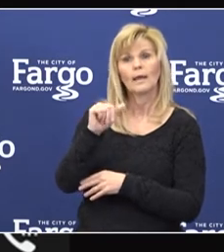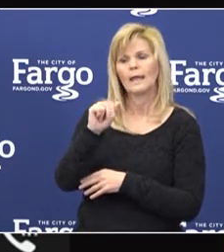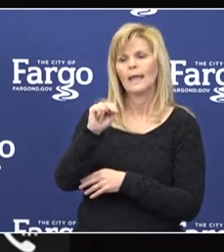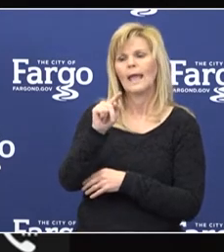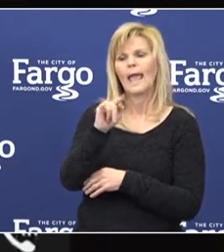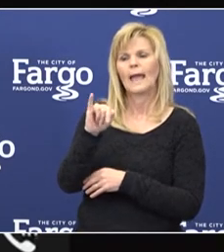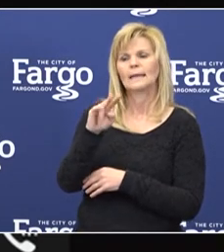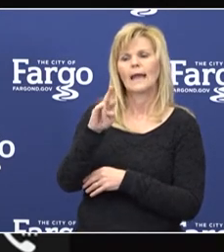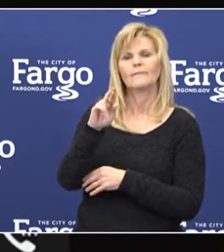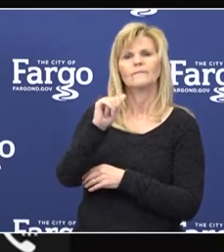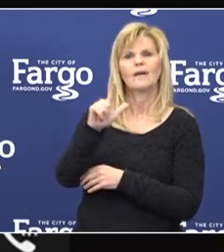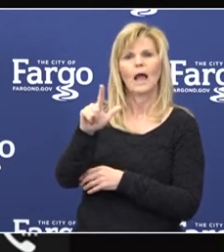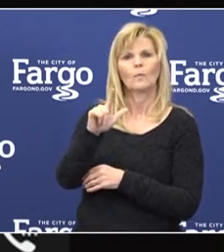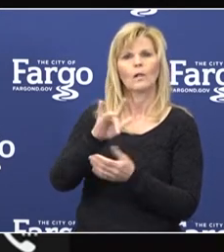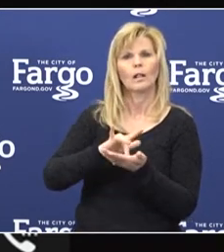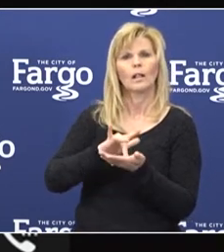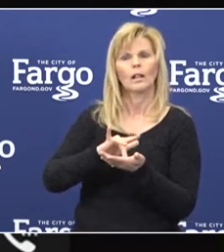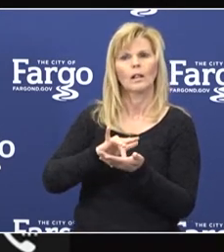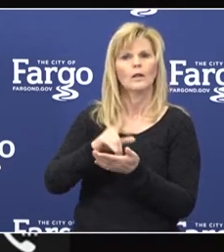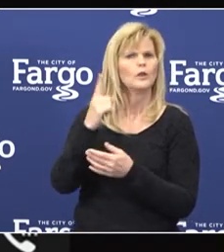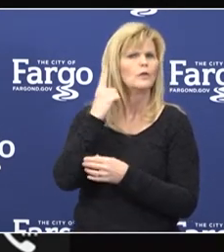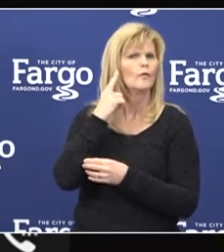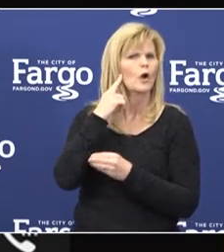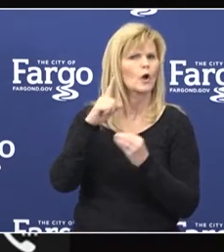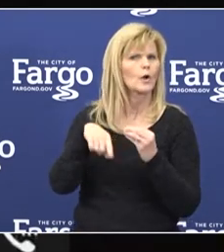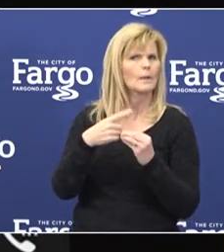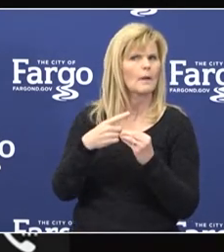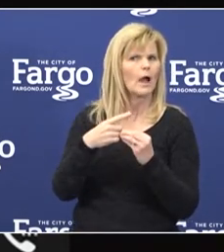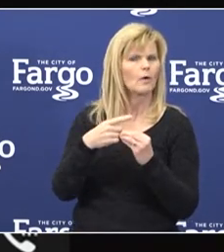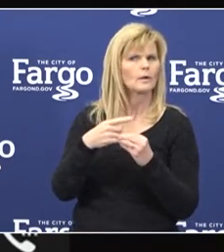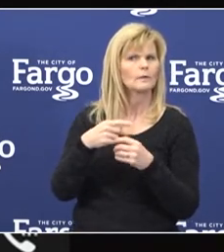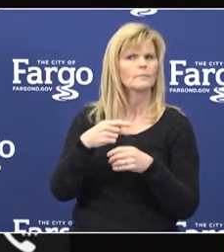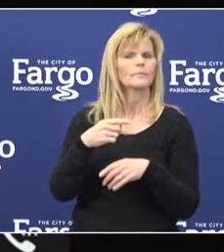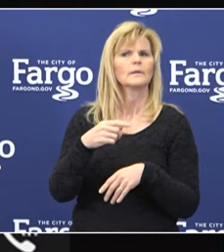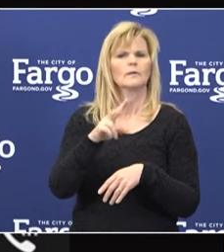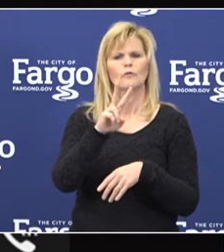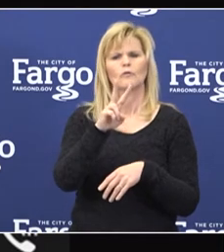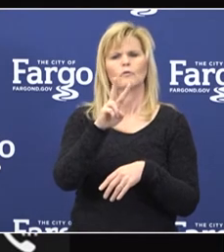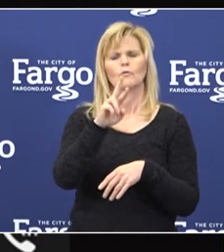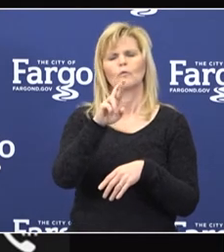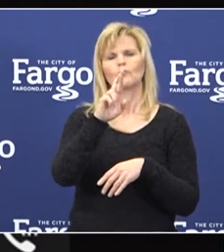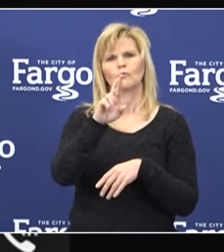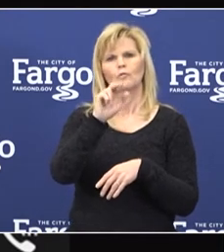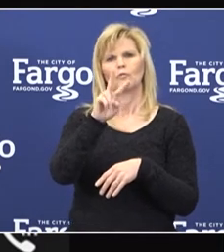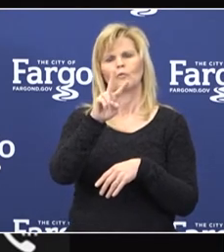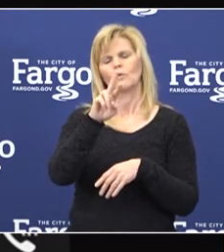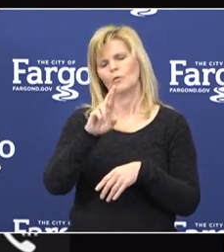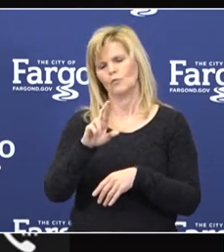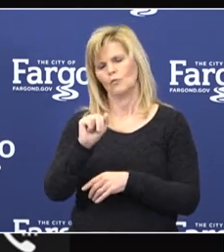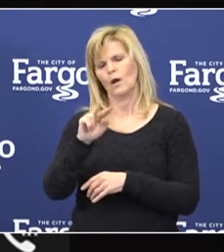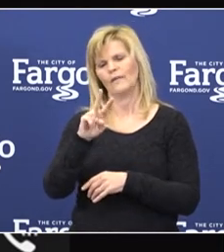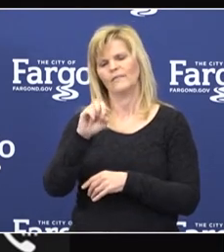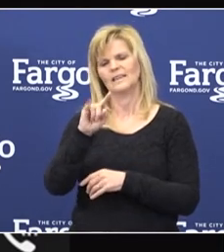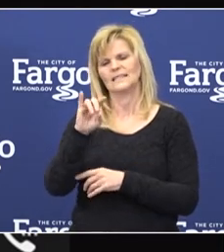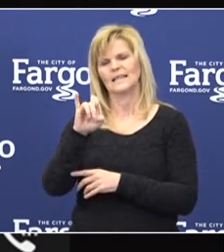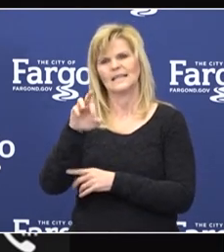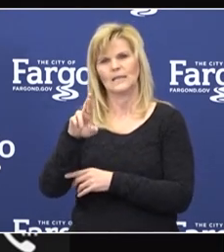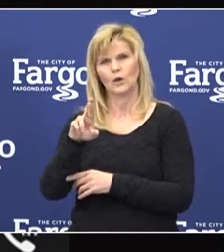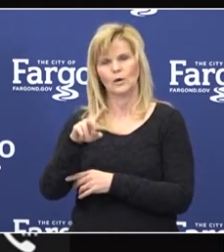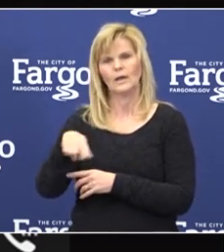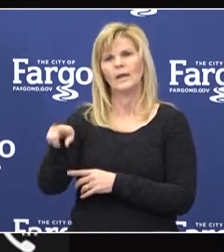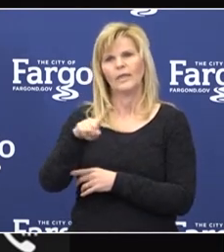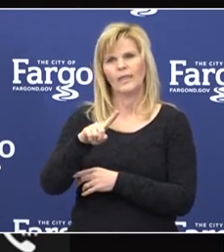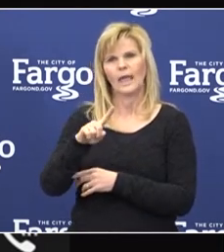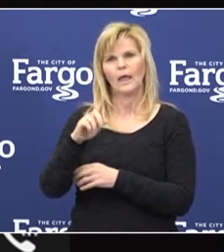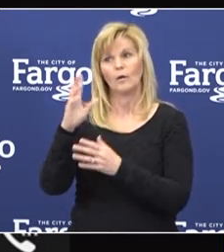antiviral medication that you might have heard about from Visitor. And they provided some guidance around that. And the